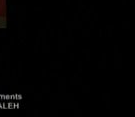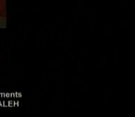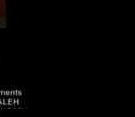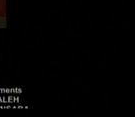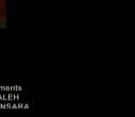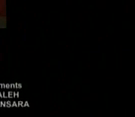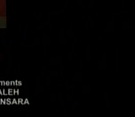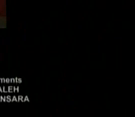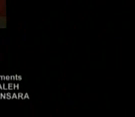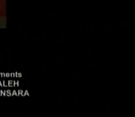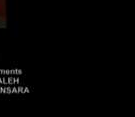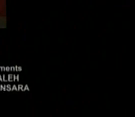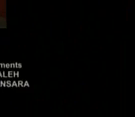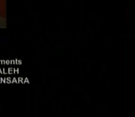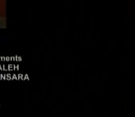Please do.